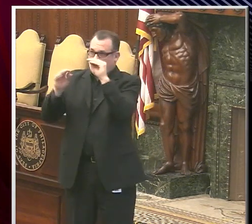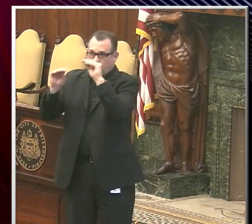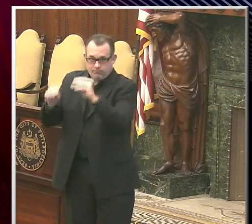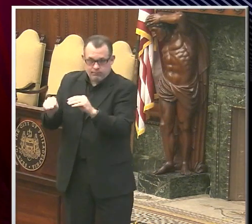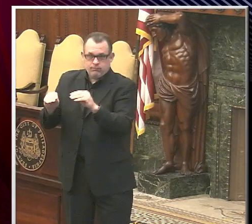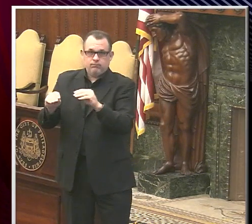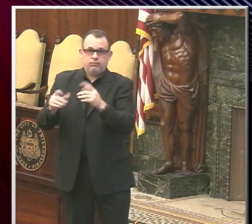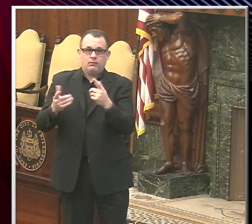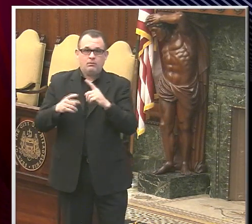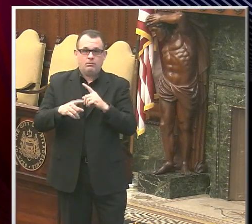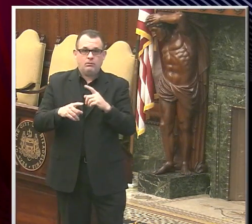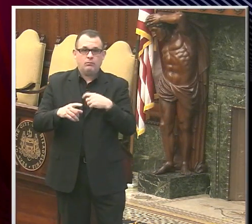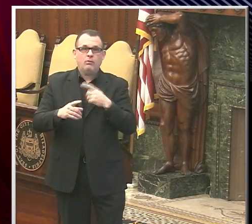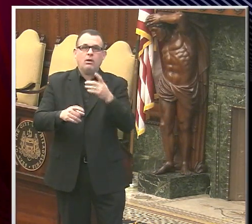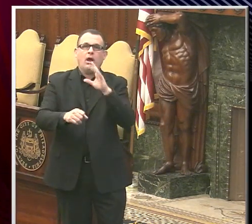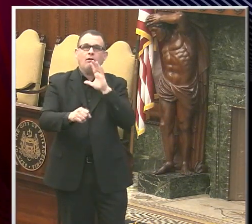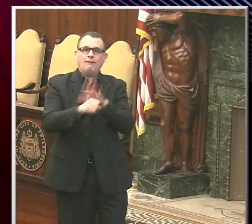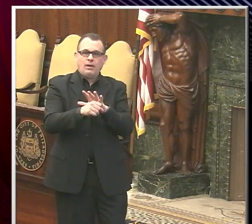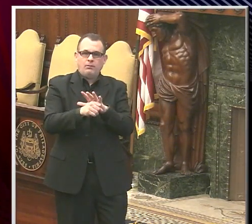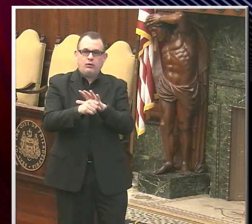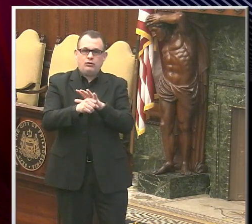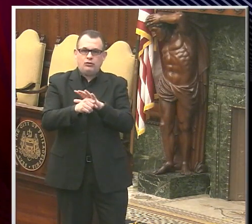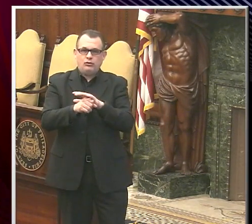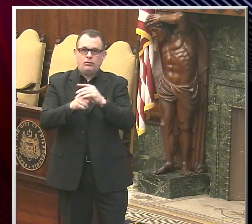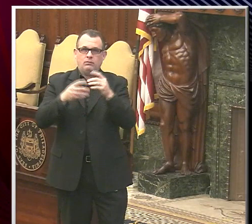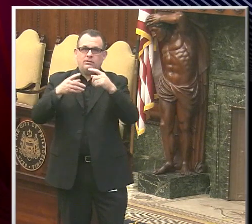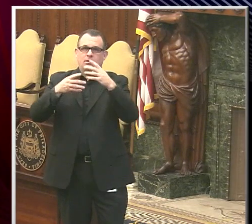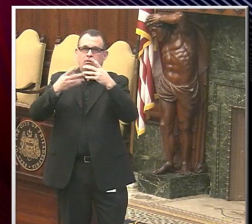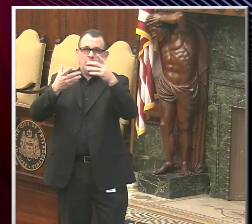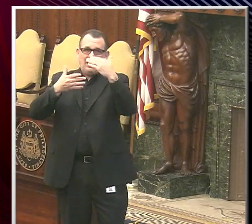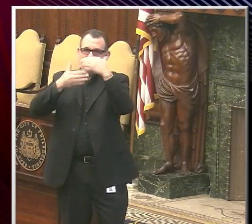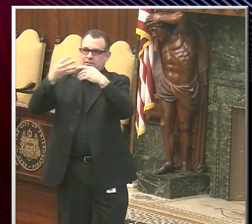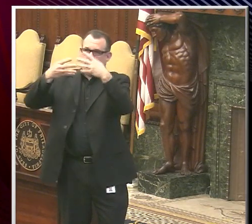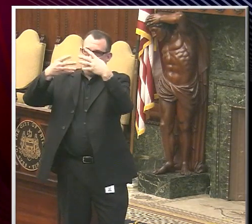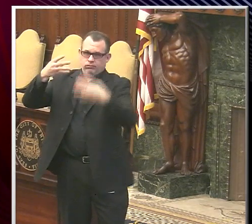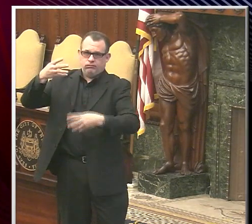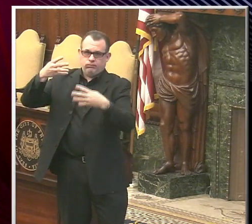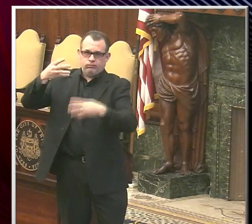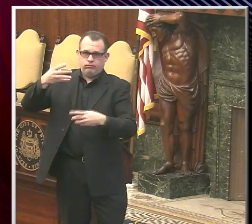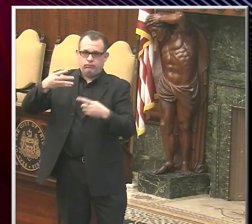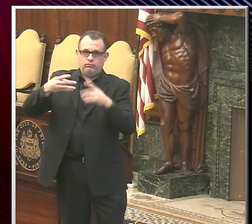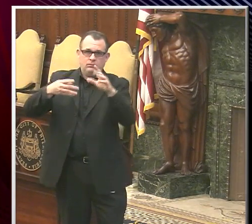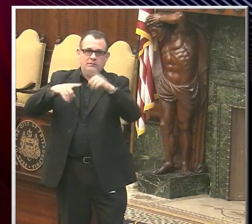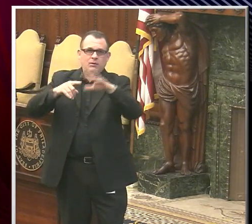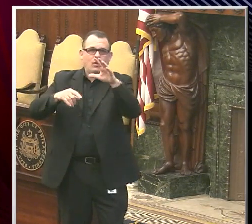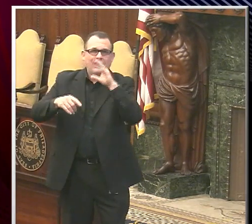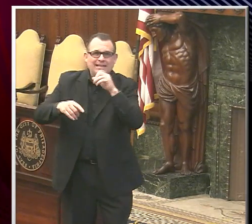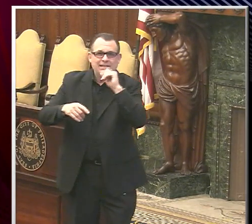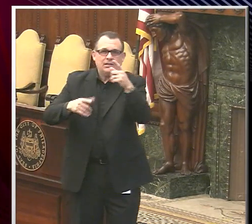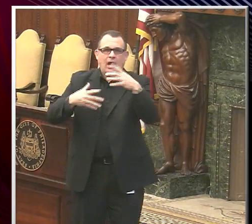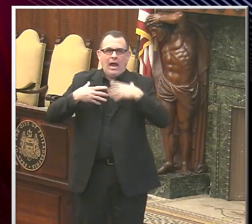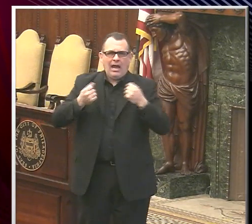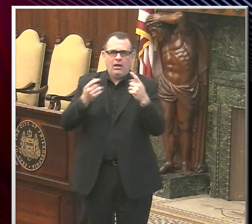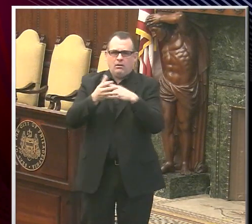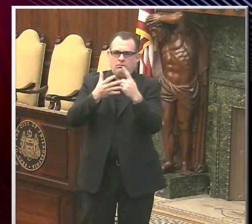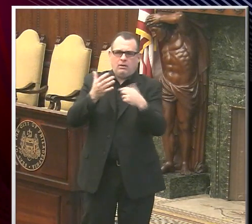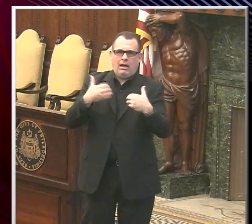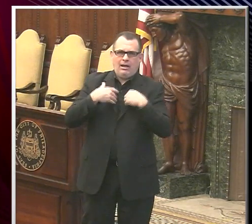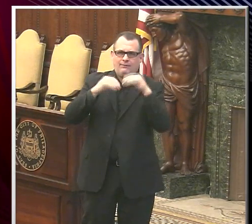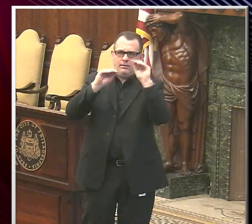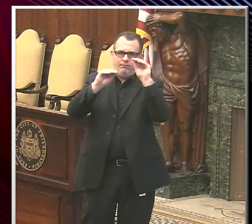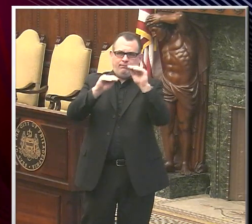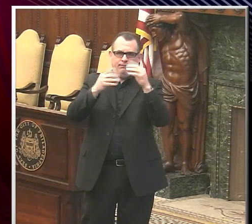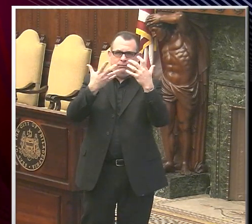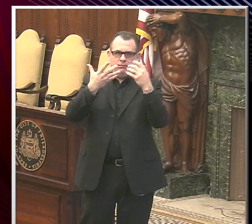confirmation that you're in the queue based on your age, your other conditions around you, your